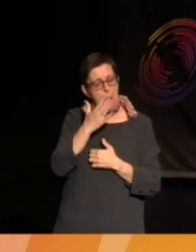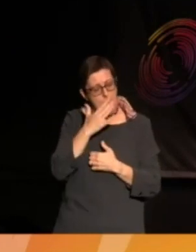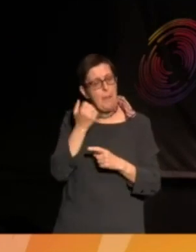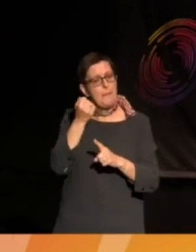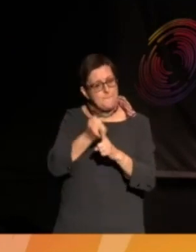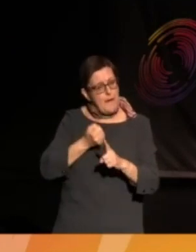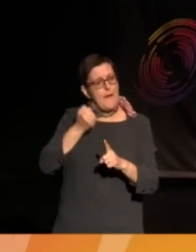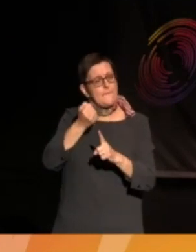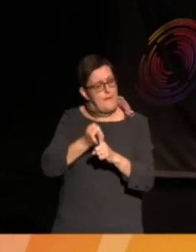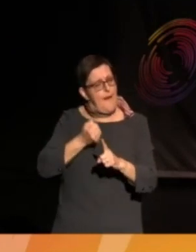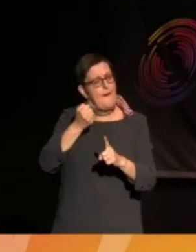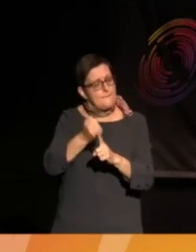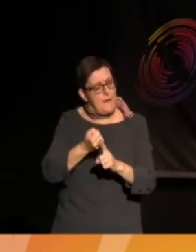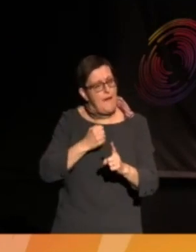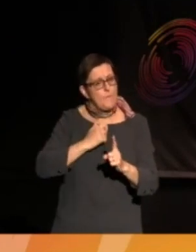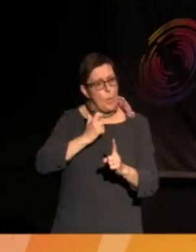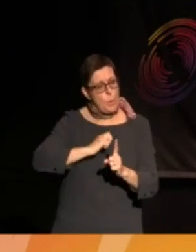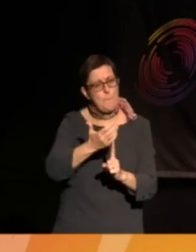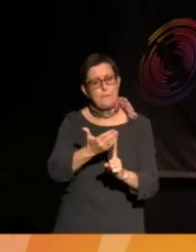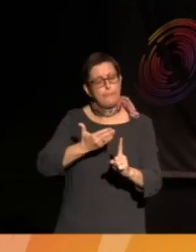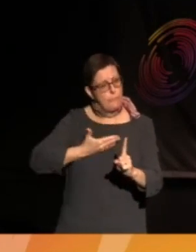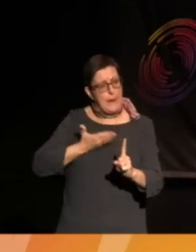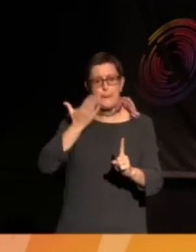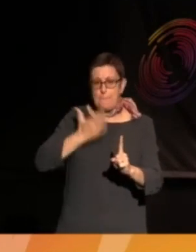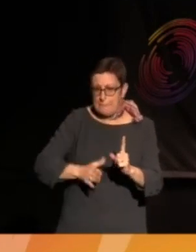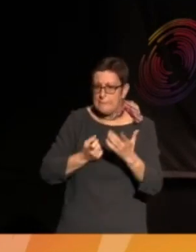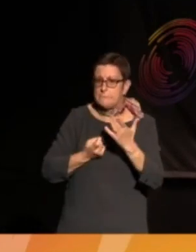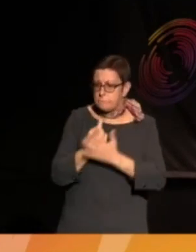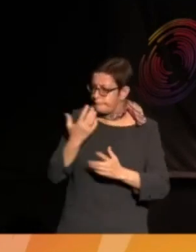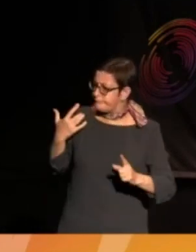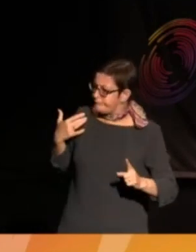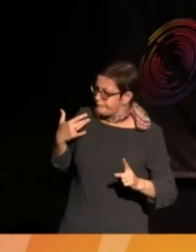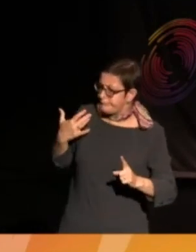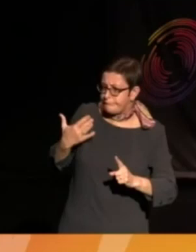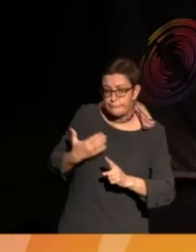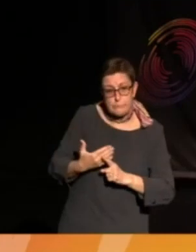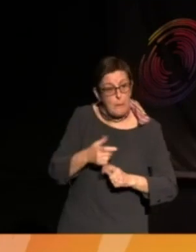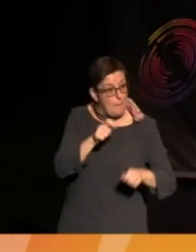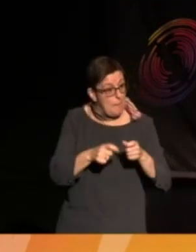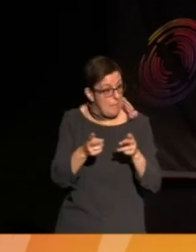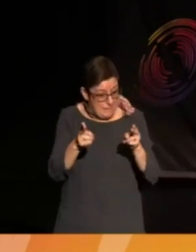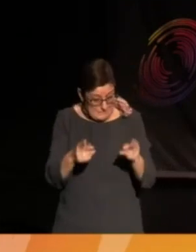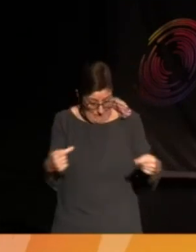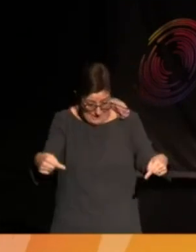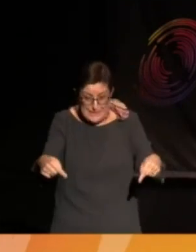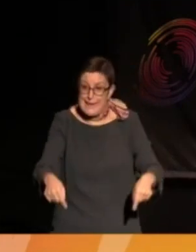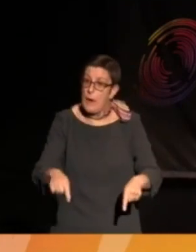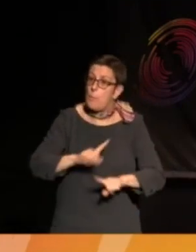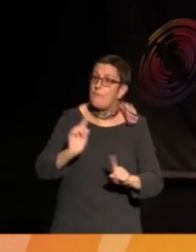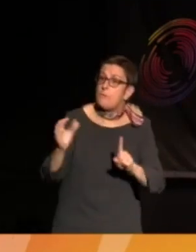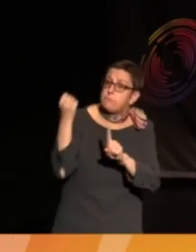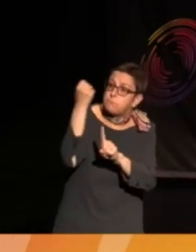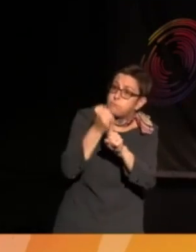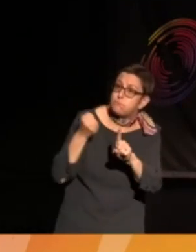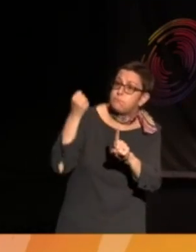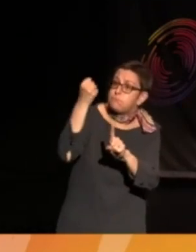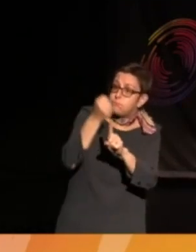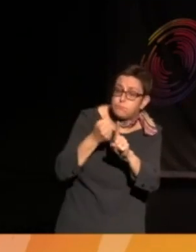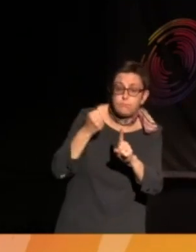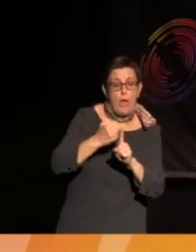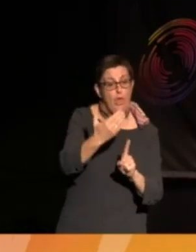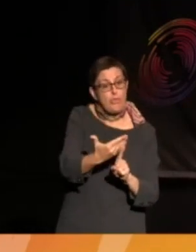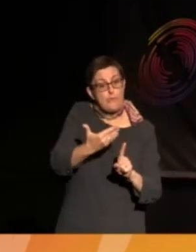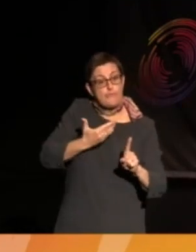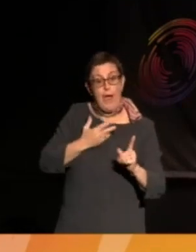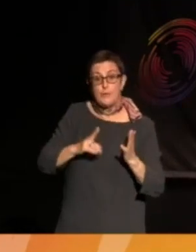over the centuries, not just, you know, recently. People died here fighting for the simple right to